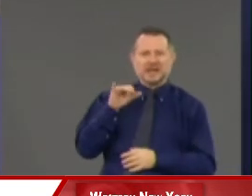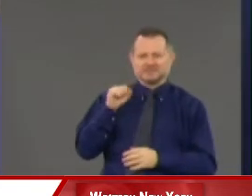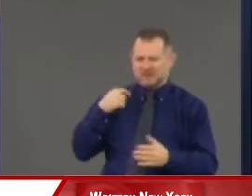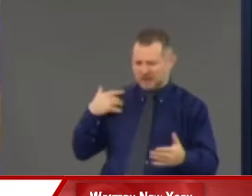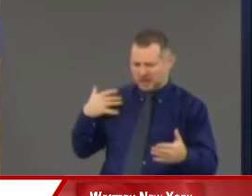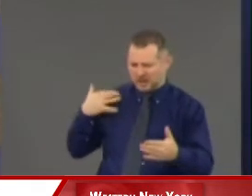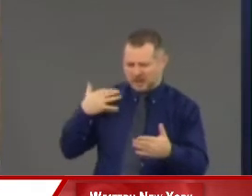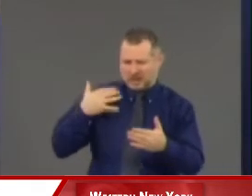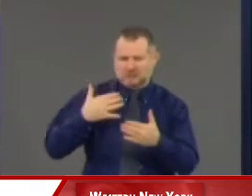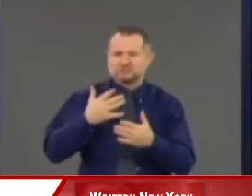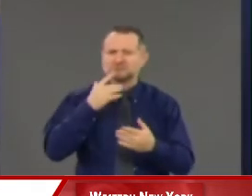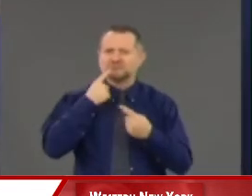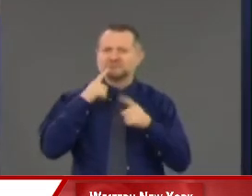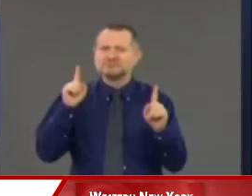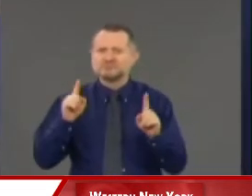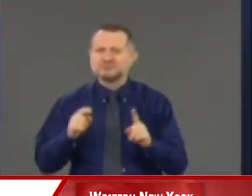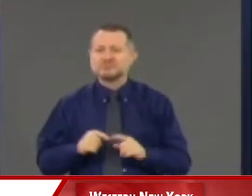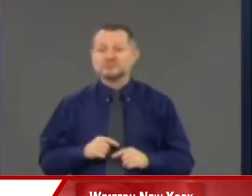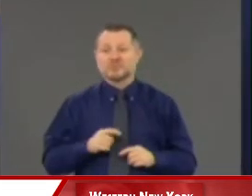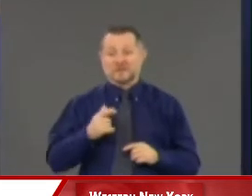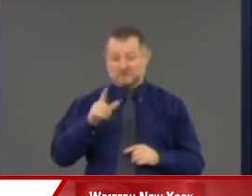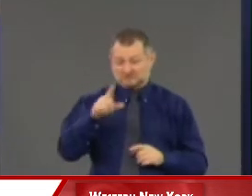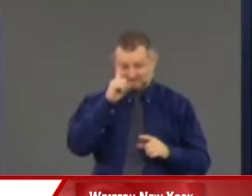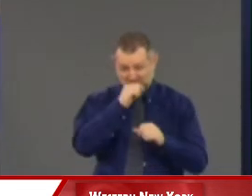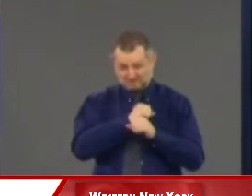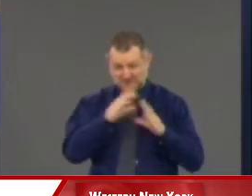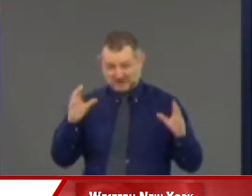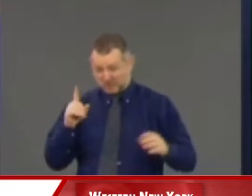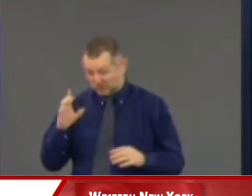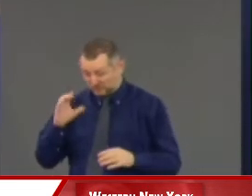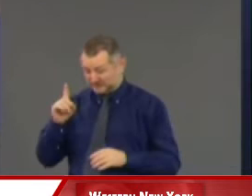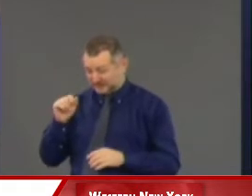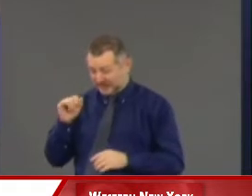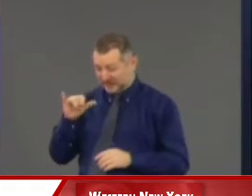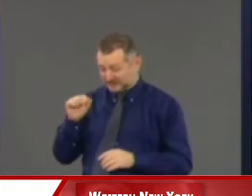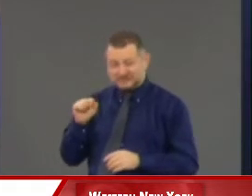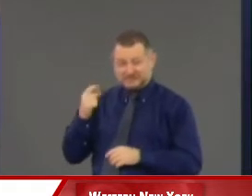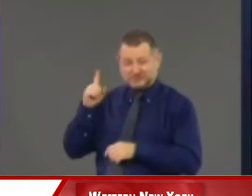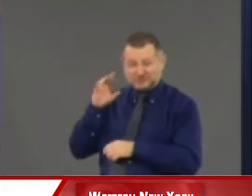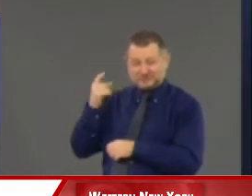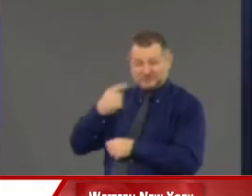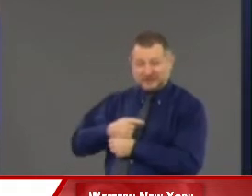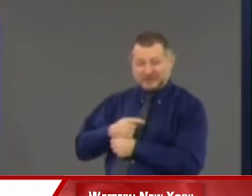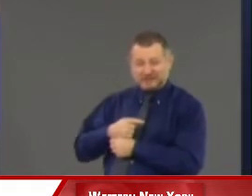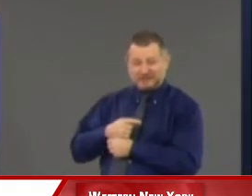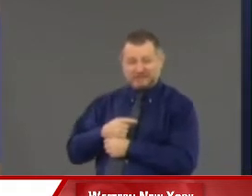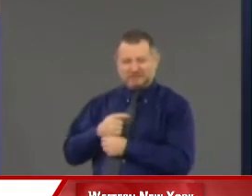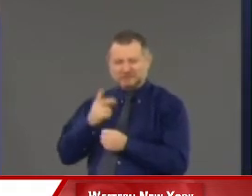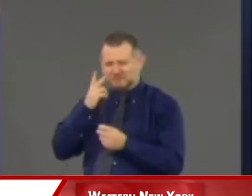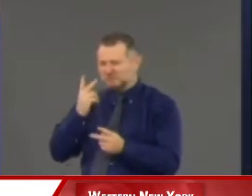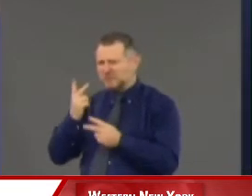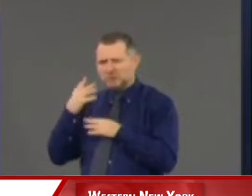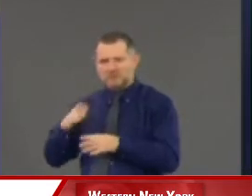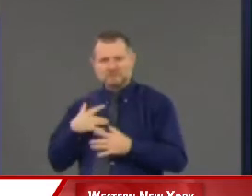And, you know, in retrospect, 100 days doesn't even look that long, right? Three months. Now, going through it, it was hell.